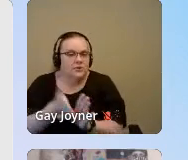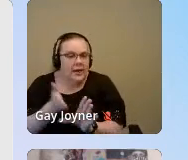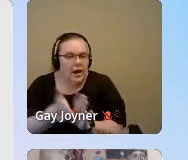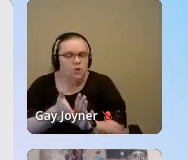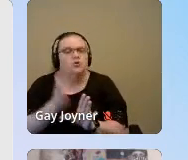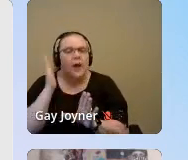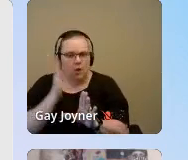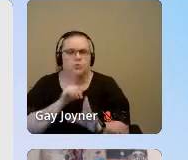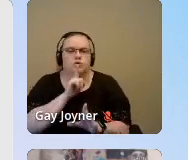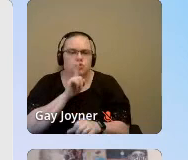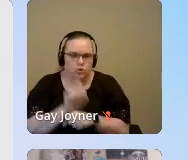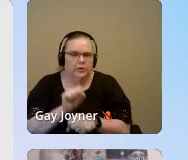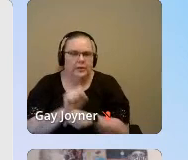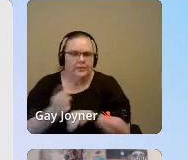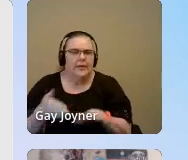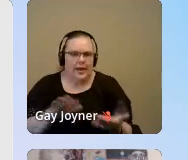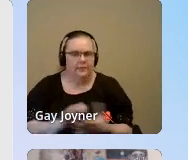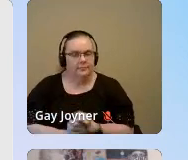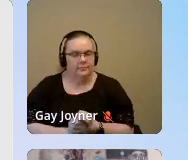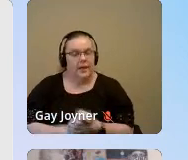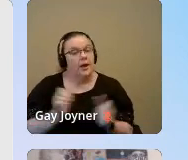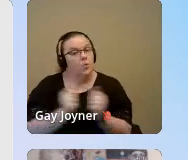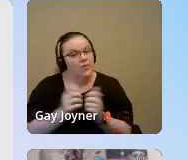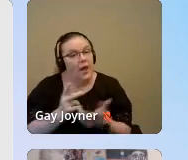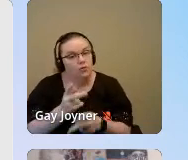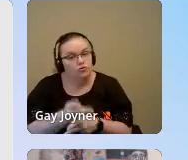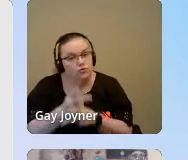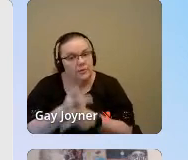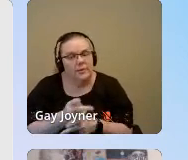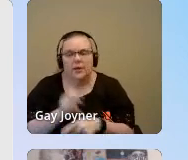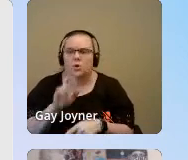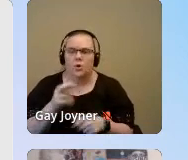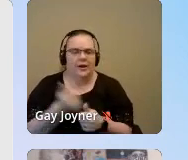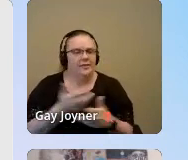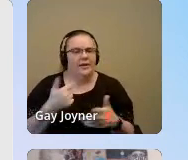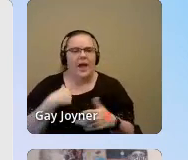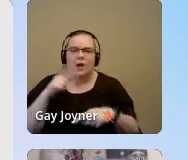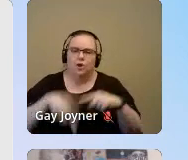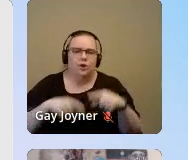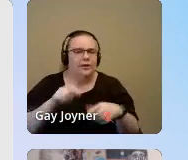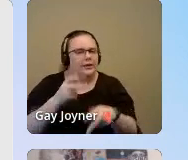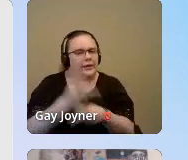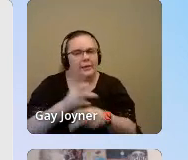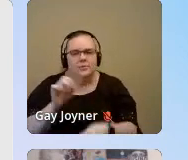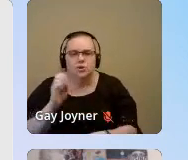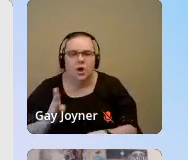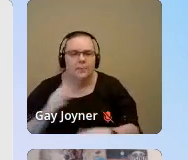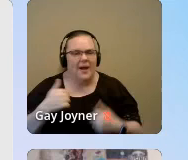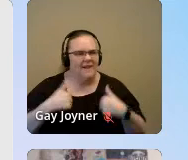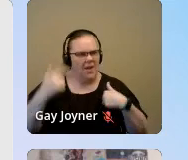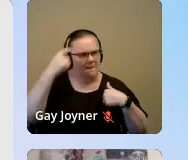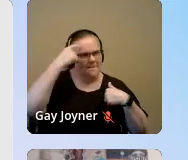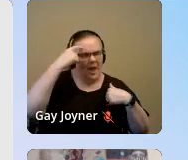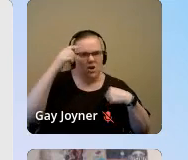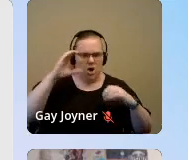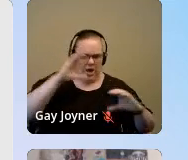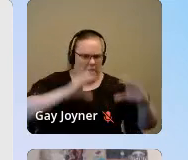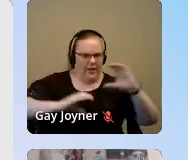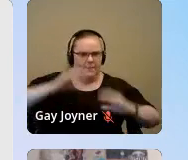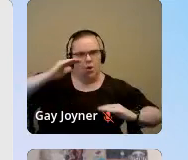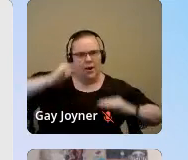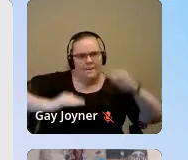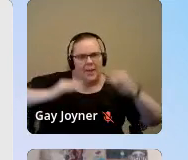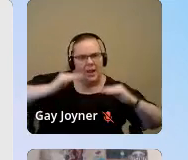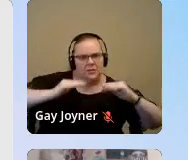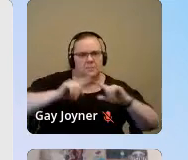will be difficult and next to impossible for me to keep a job or a relationship. They say I have a brain disease, a chemical imbalance. My